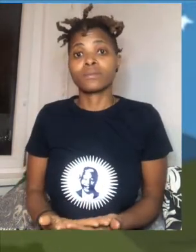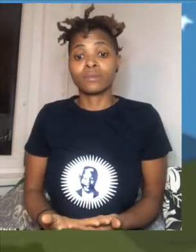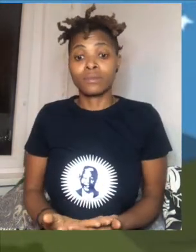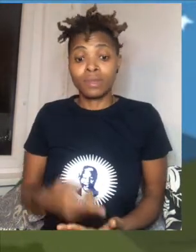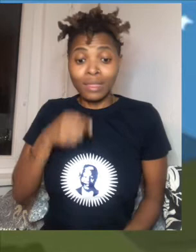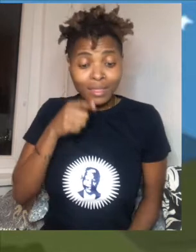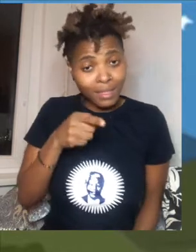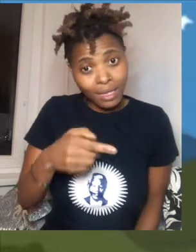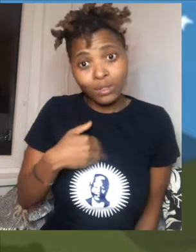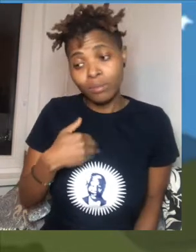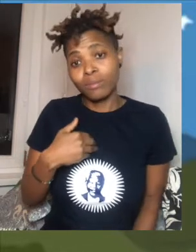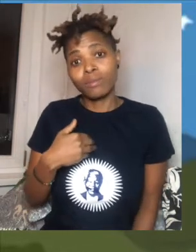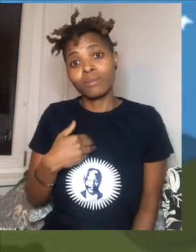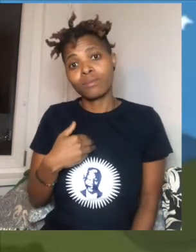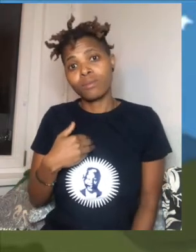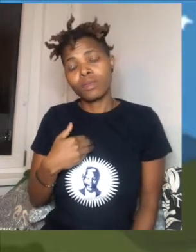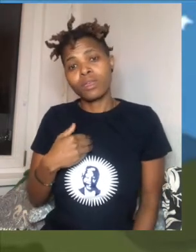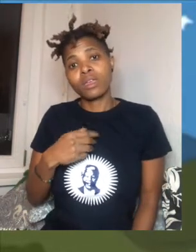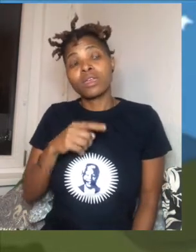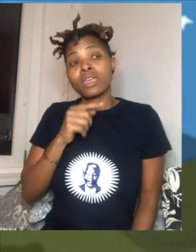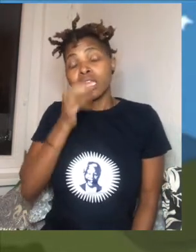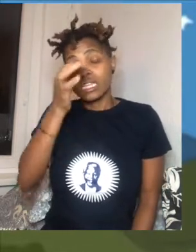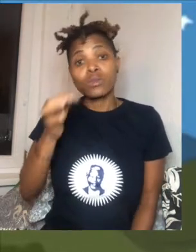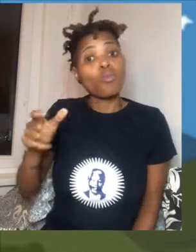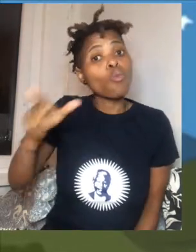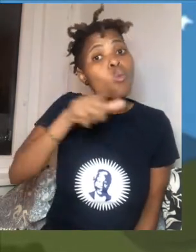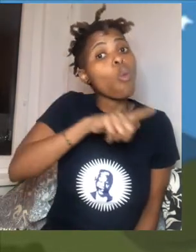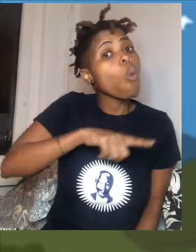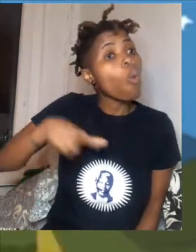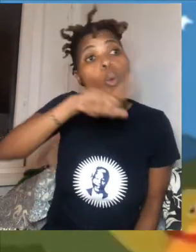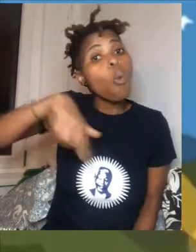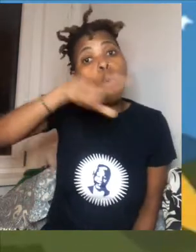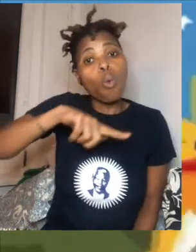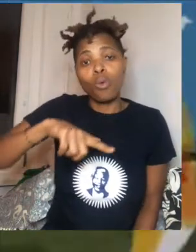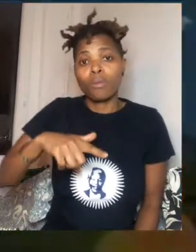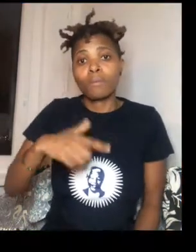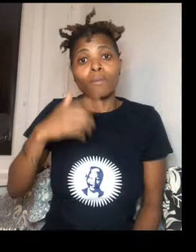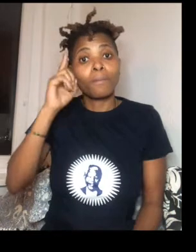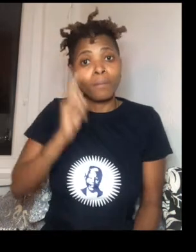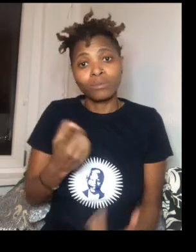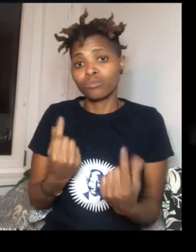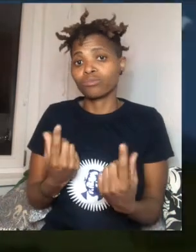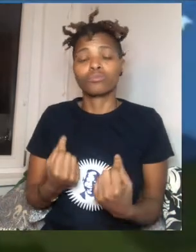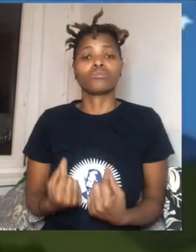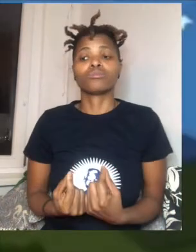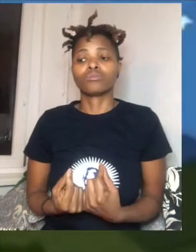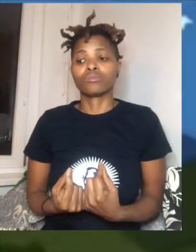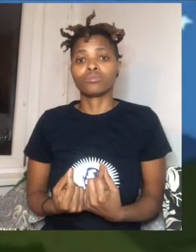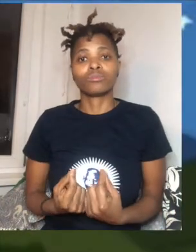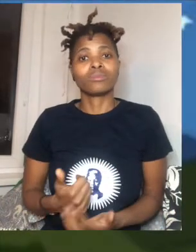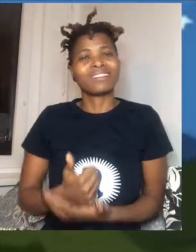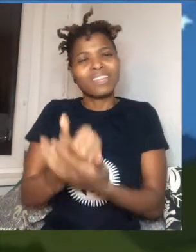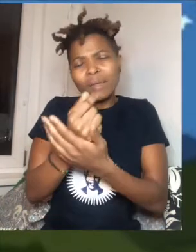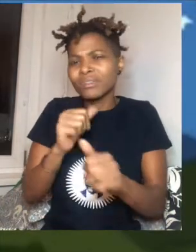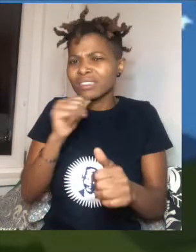to me is what all of us should do. We should always feel like a hummingbird. I may feel